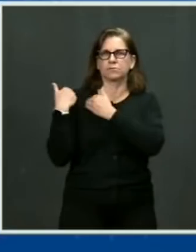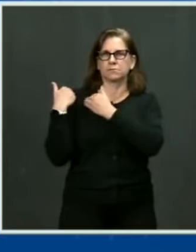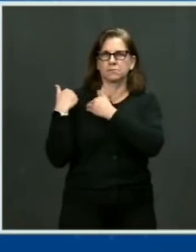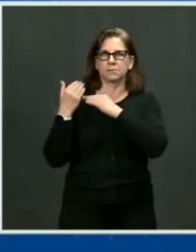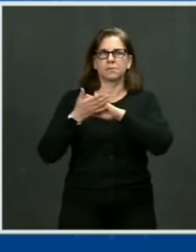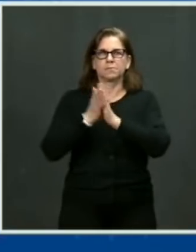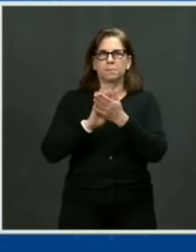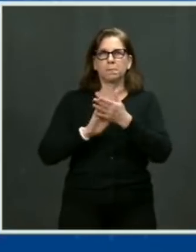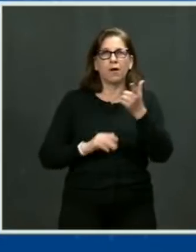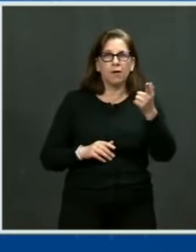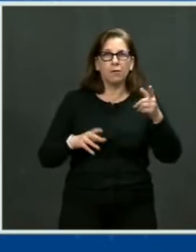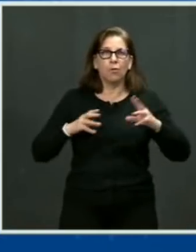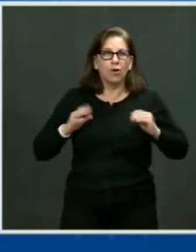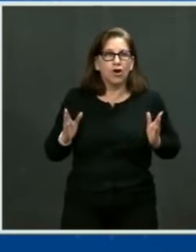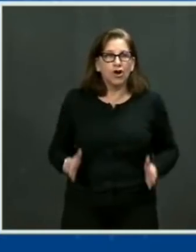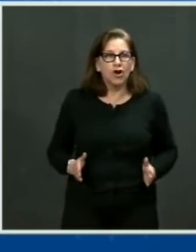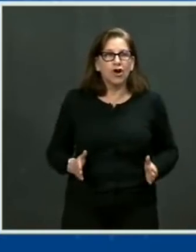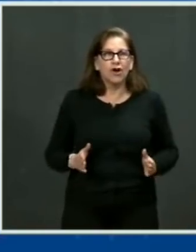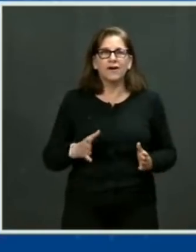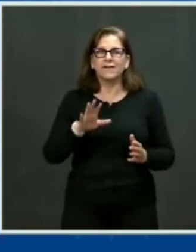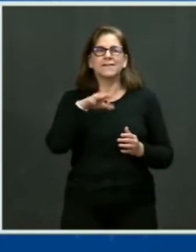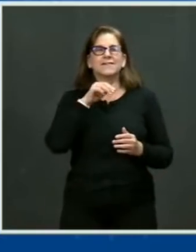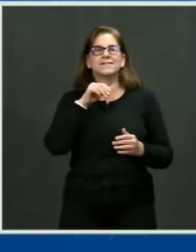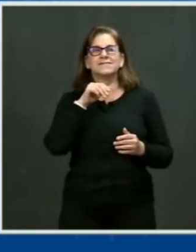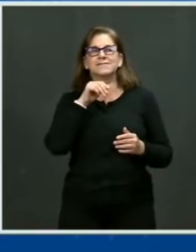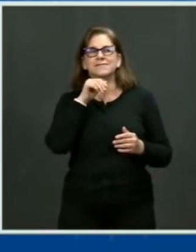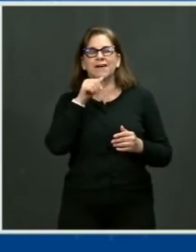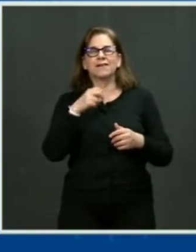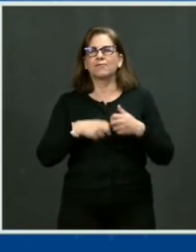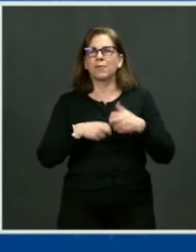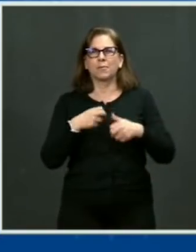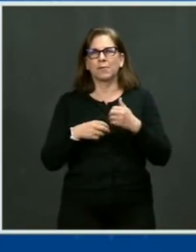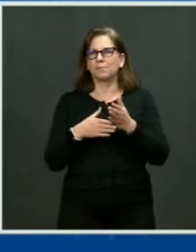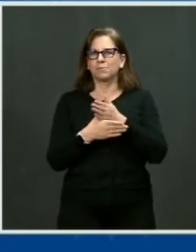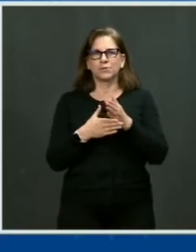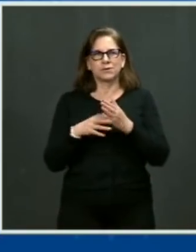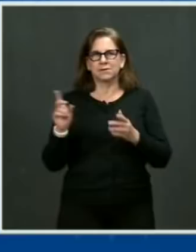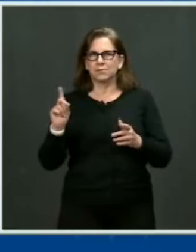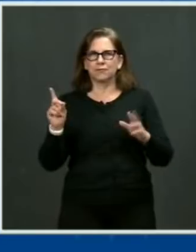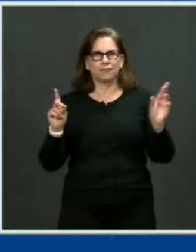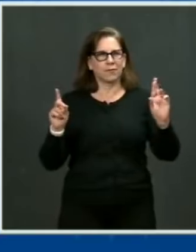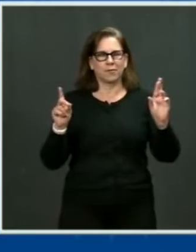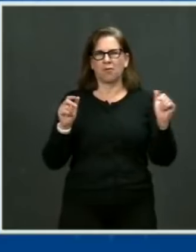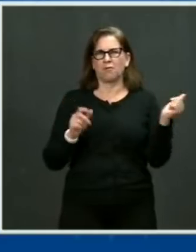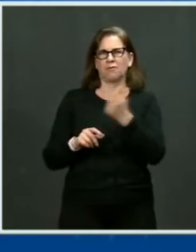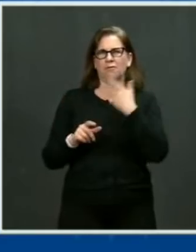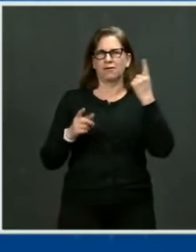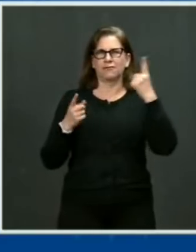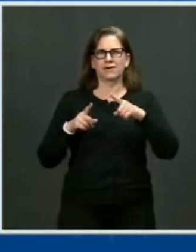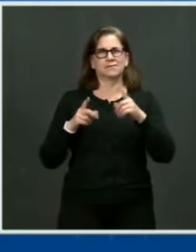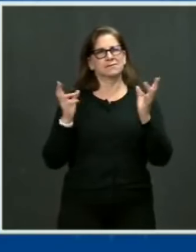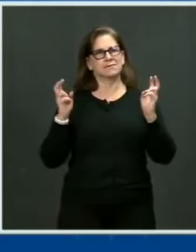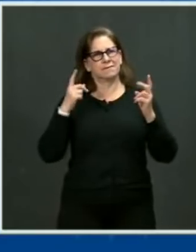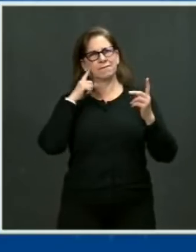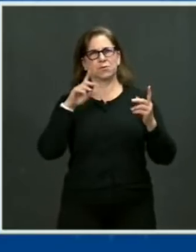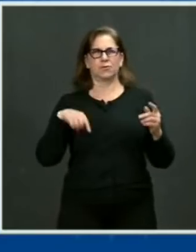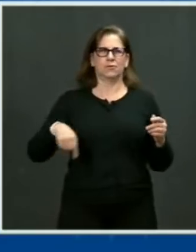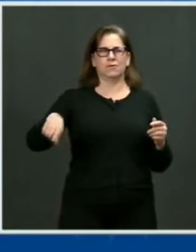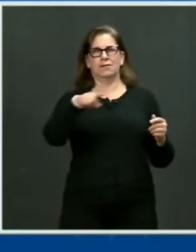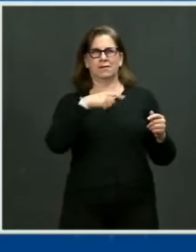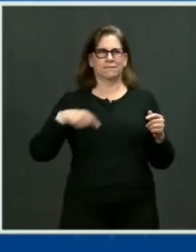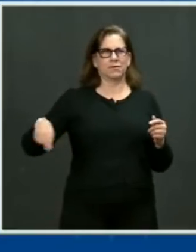not a partisan issue among the American people. This is a view by the American people as an American issue.